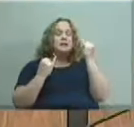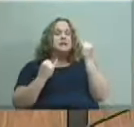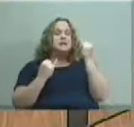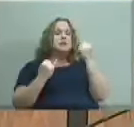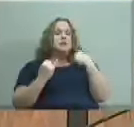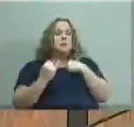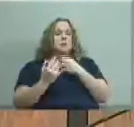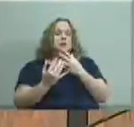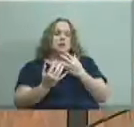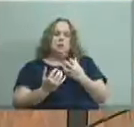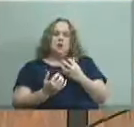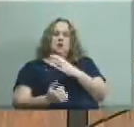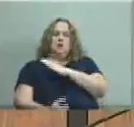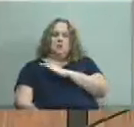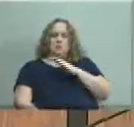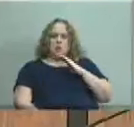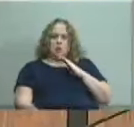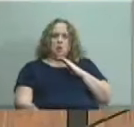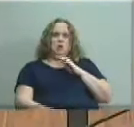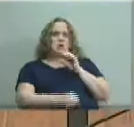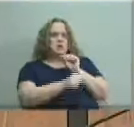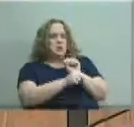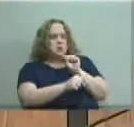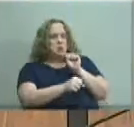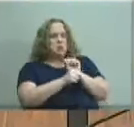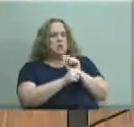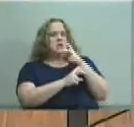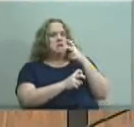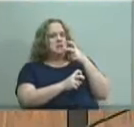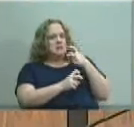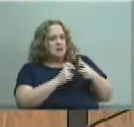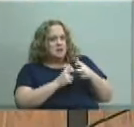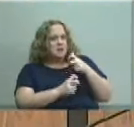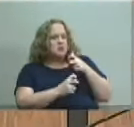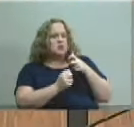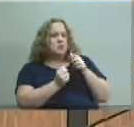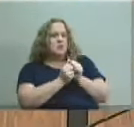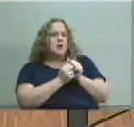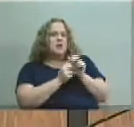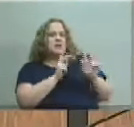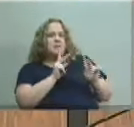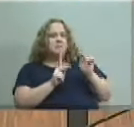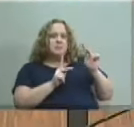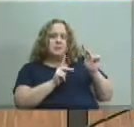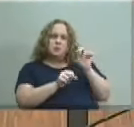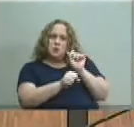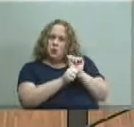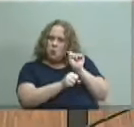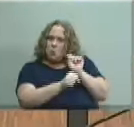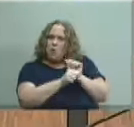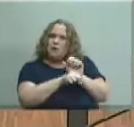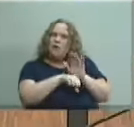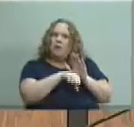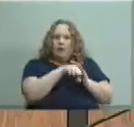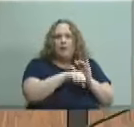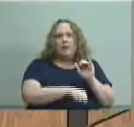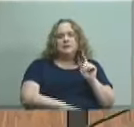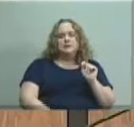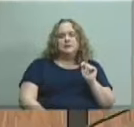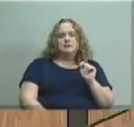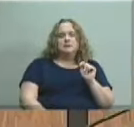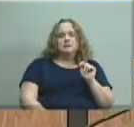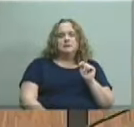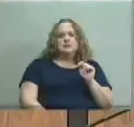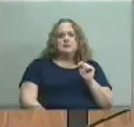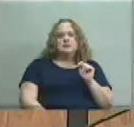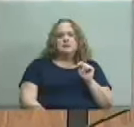work the issue with the people who are um playing on it because there's no um i